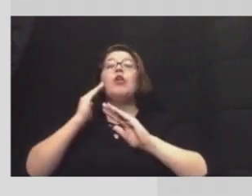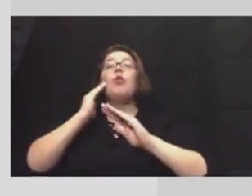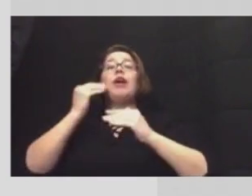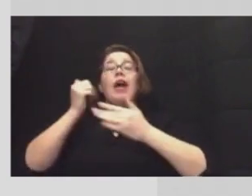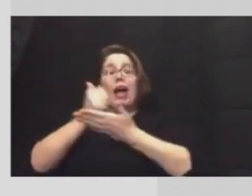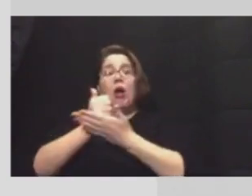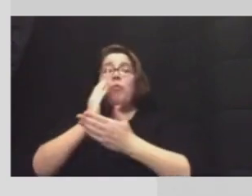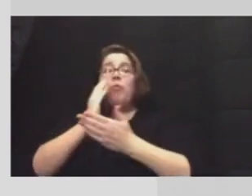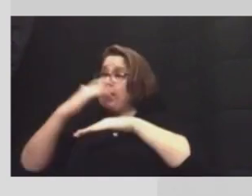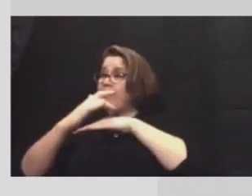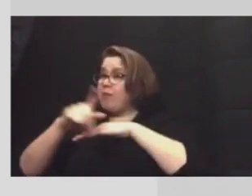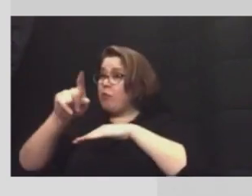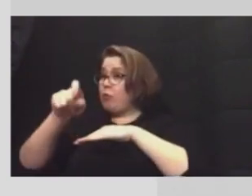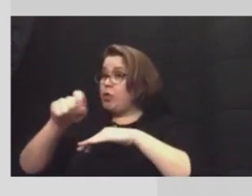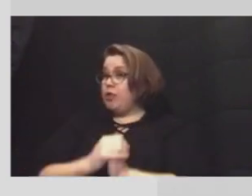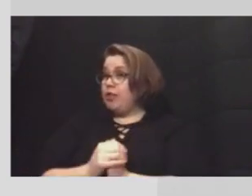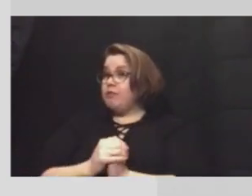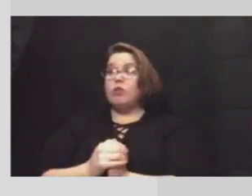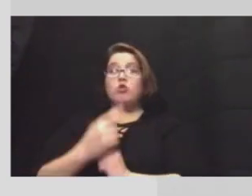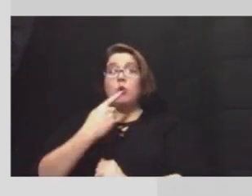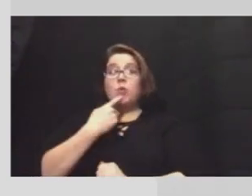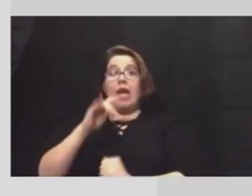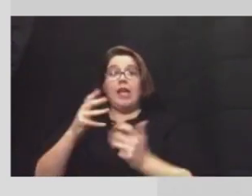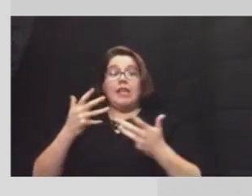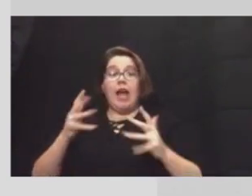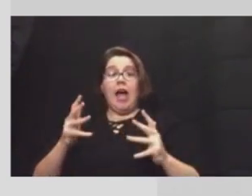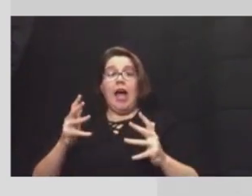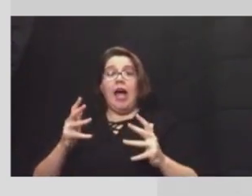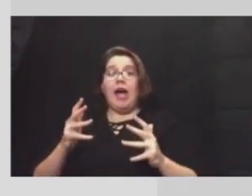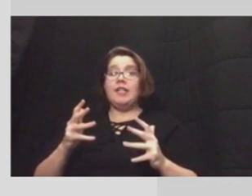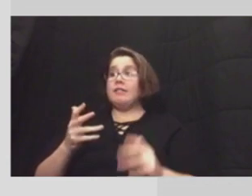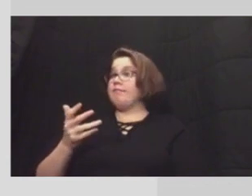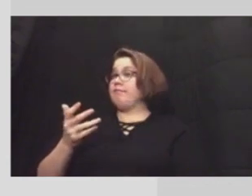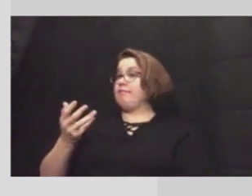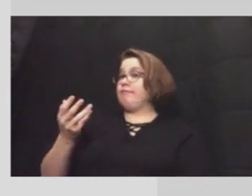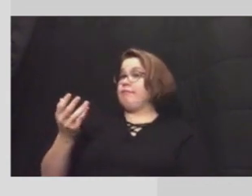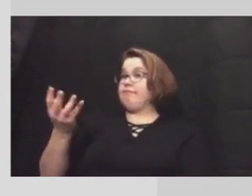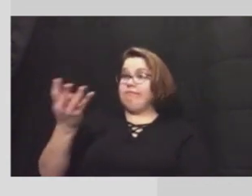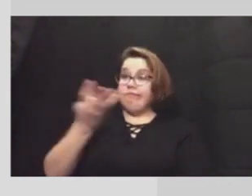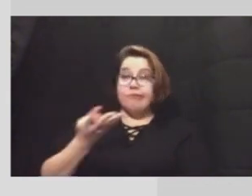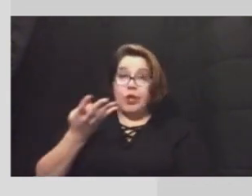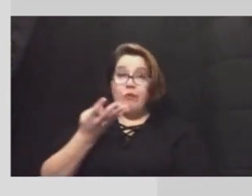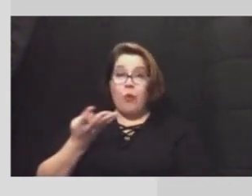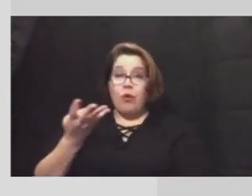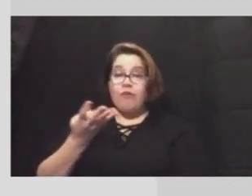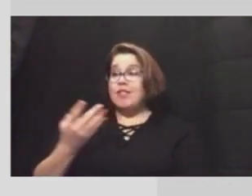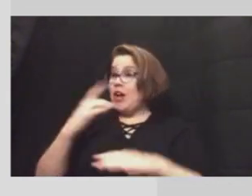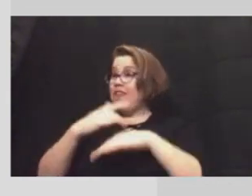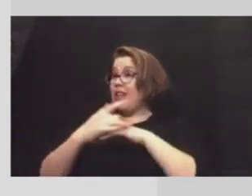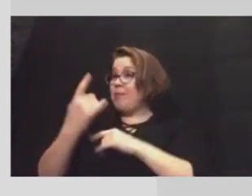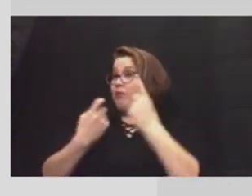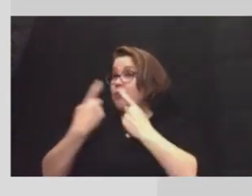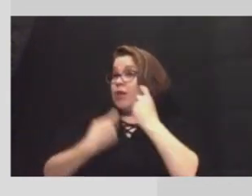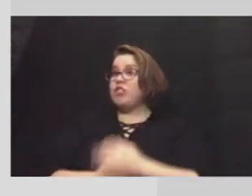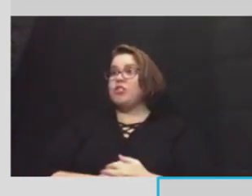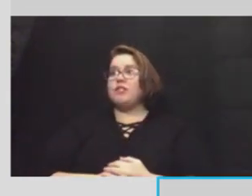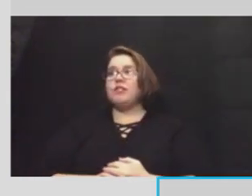uh when you need it so uh with that uh mr puente myself the judge and dr wu available for questions.